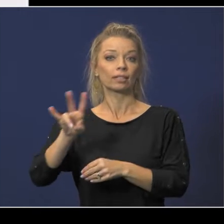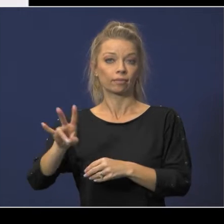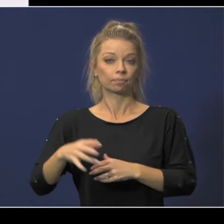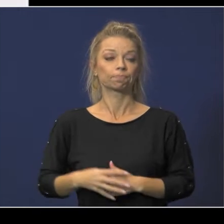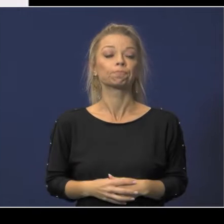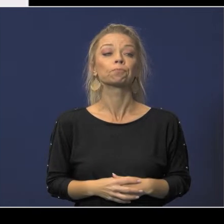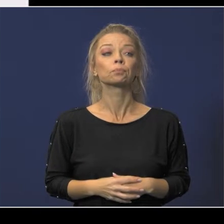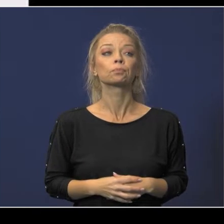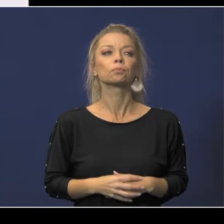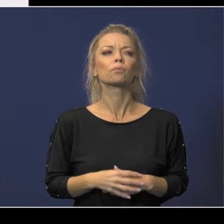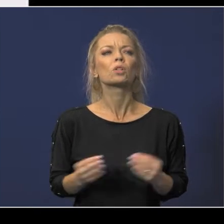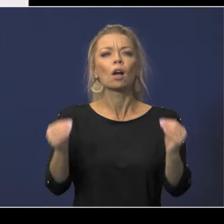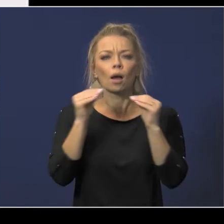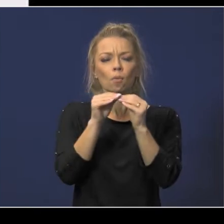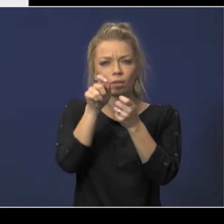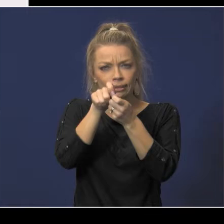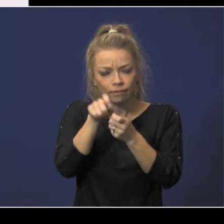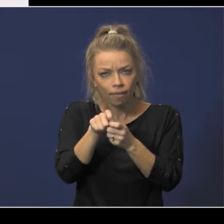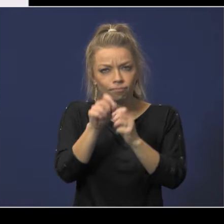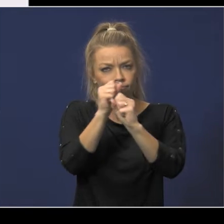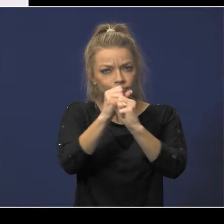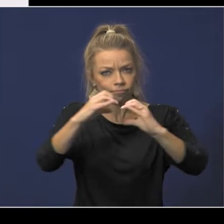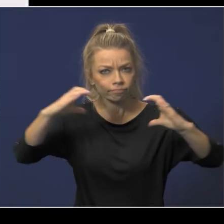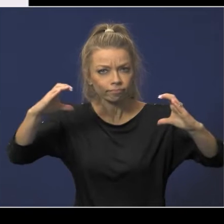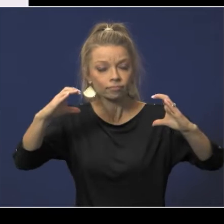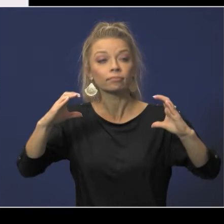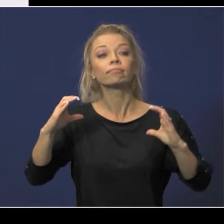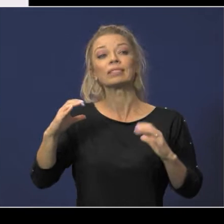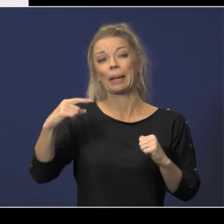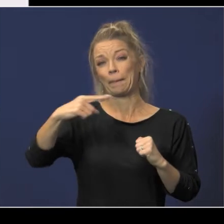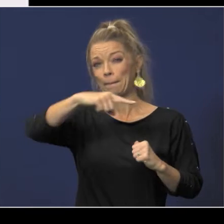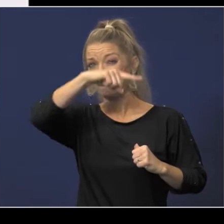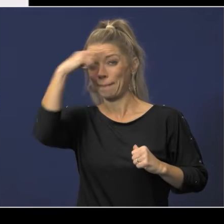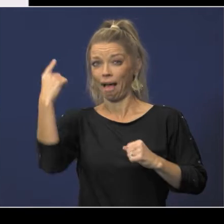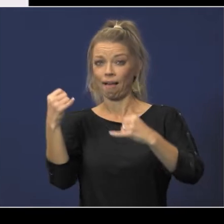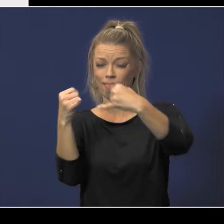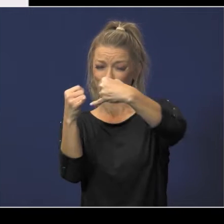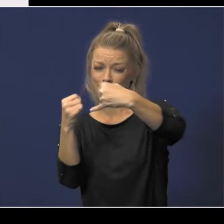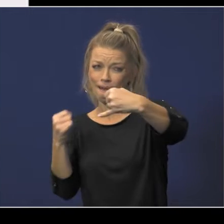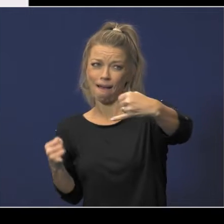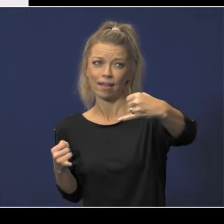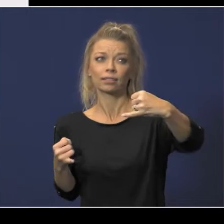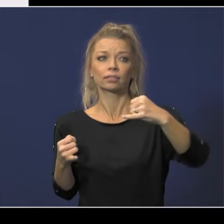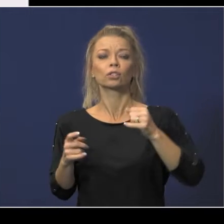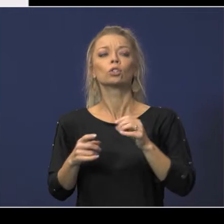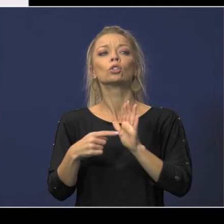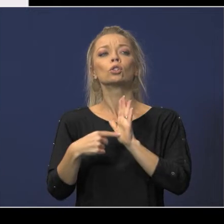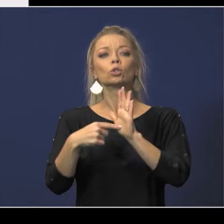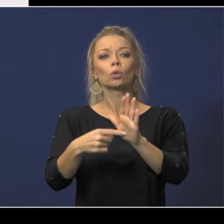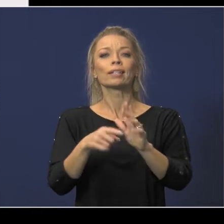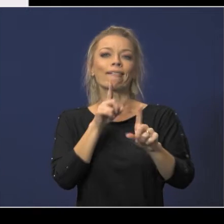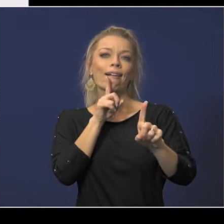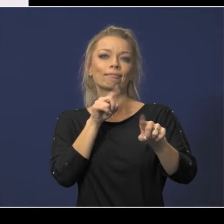for a more detailed look the bold black lines distinguish between the attendance boundary zones